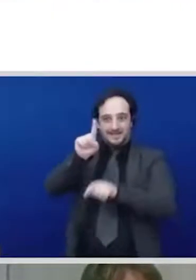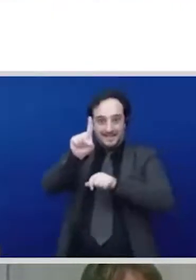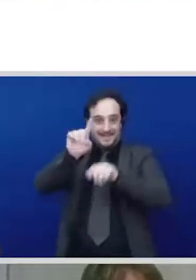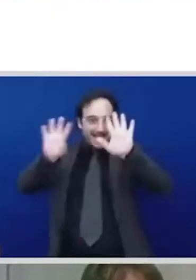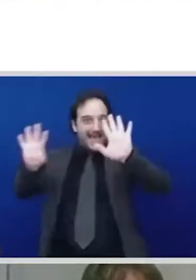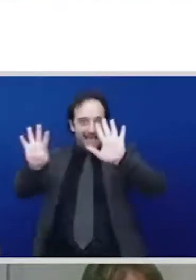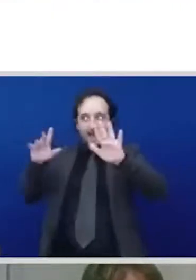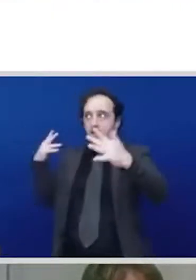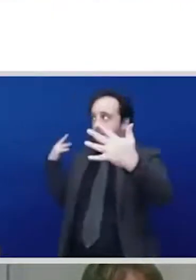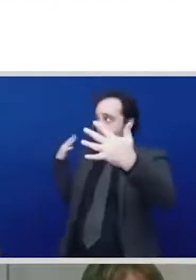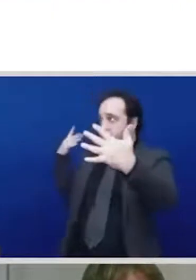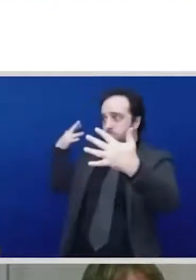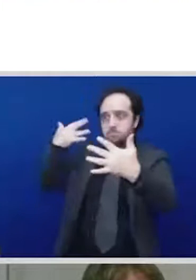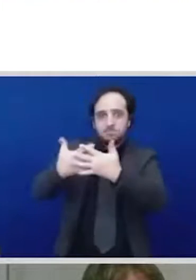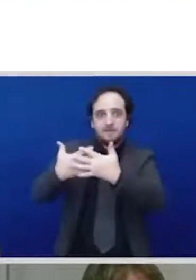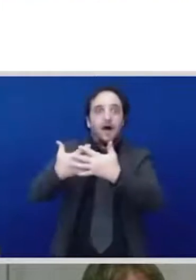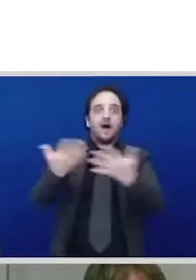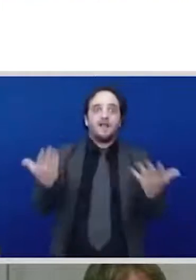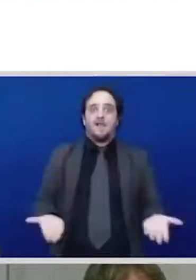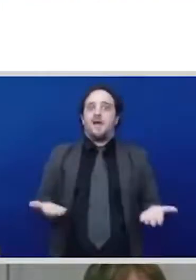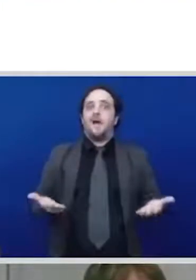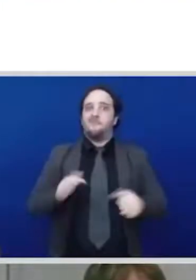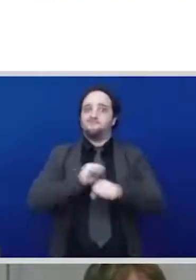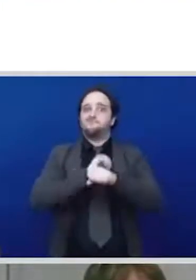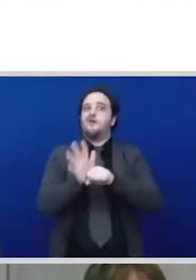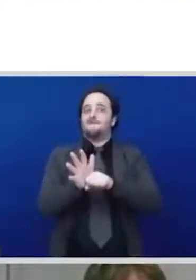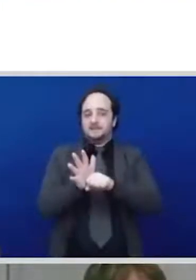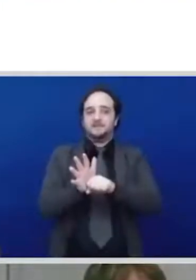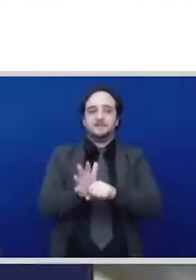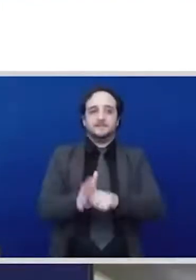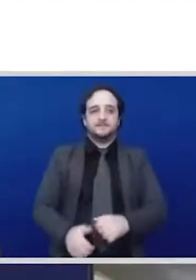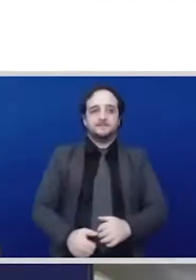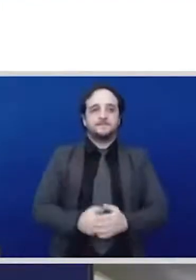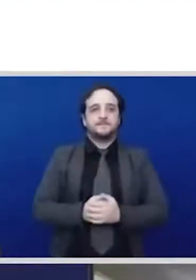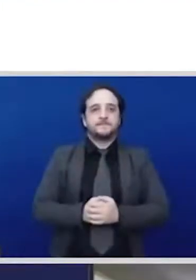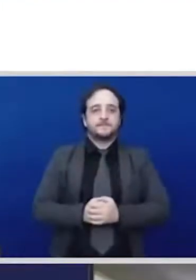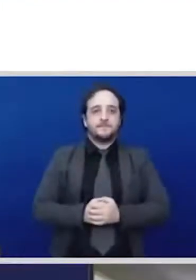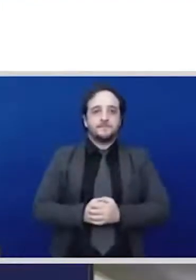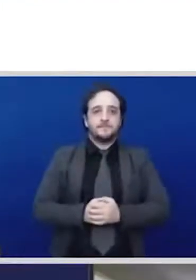thank you Alejandra good morning good to you all for those who are in my regions